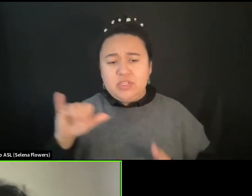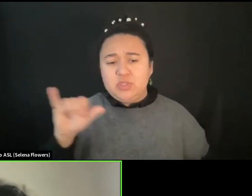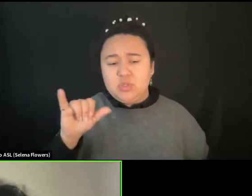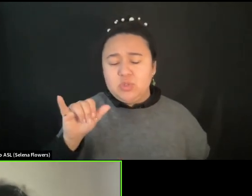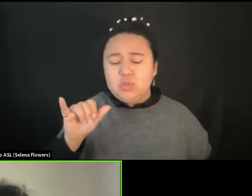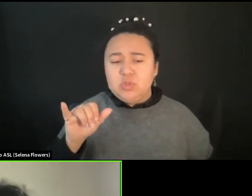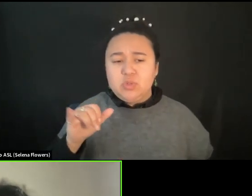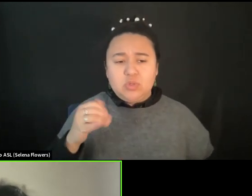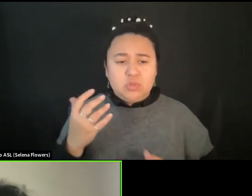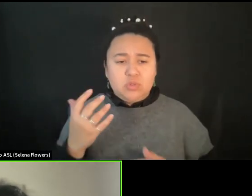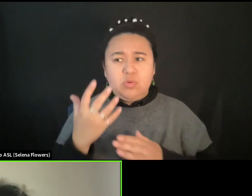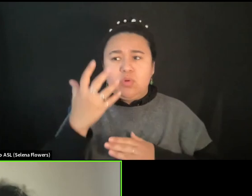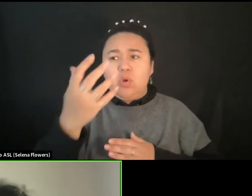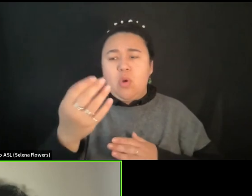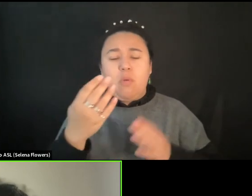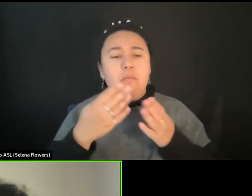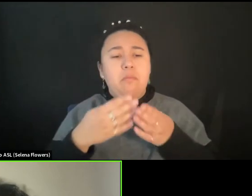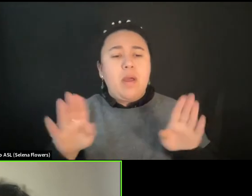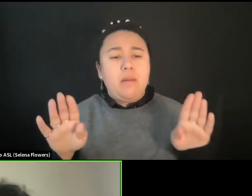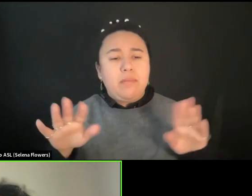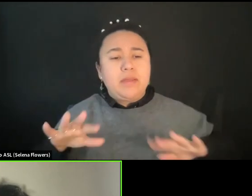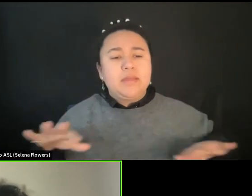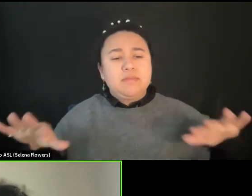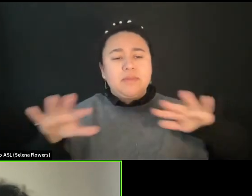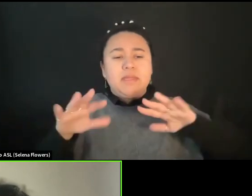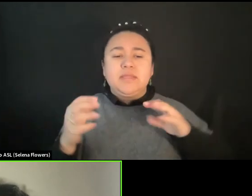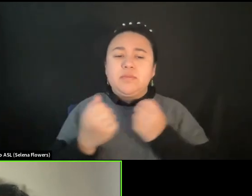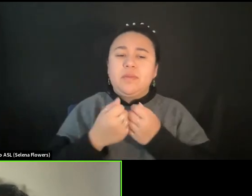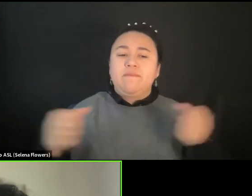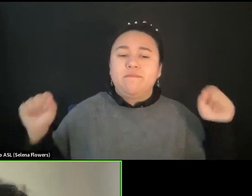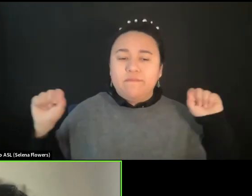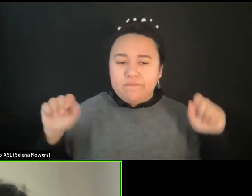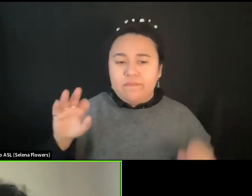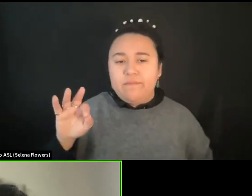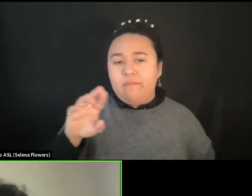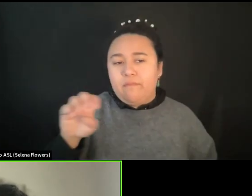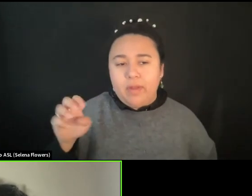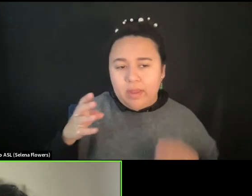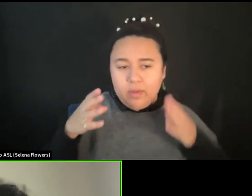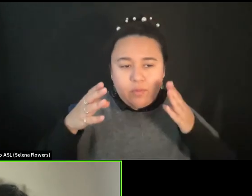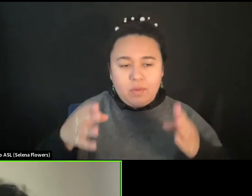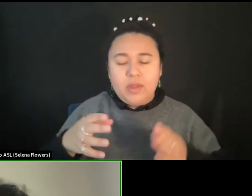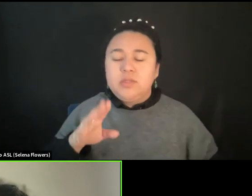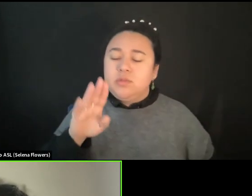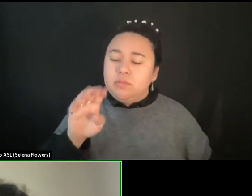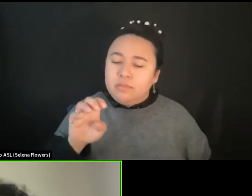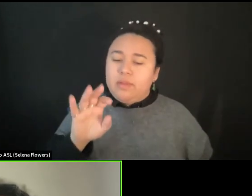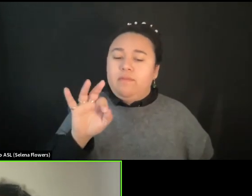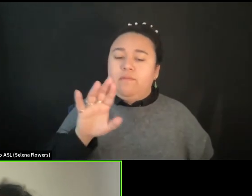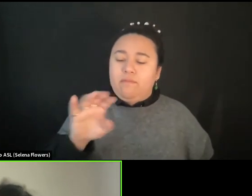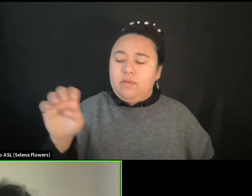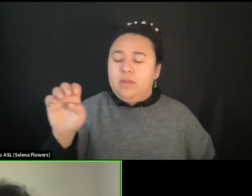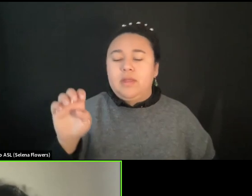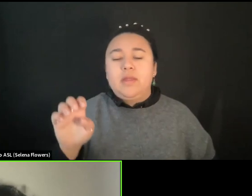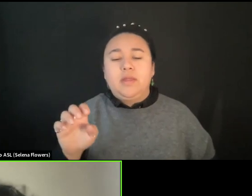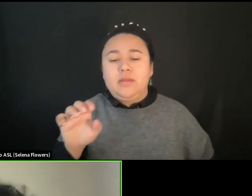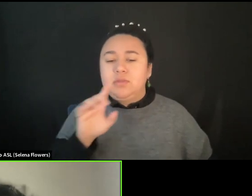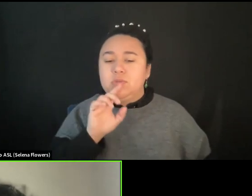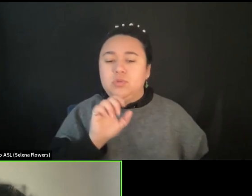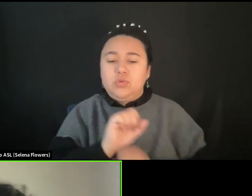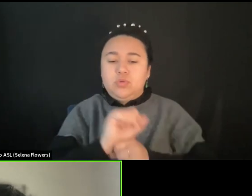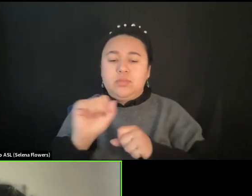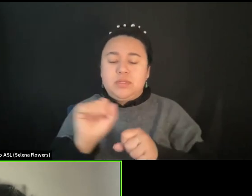in a free way, to be free, to, to actually break out.